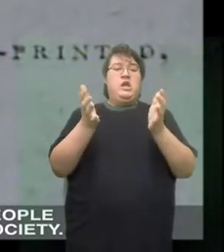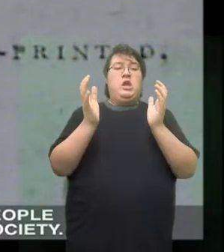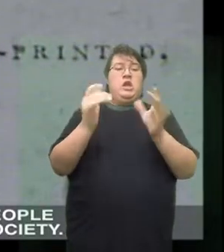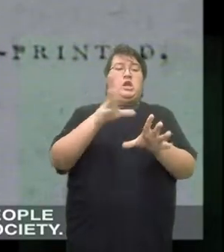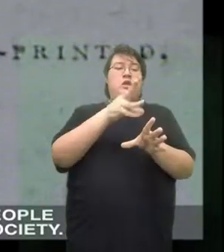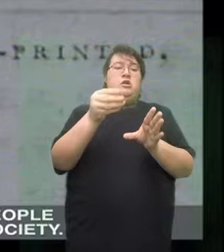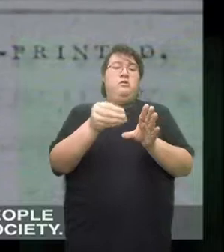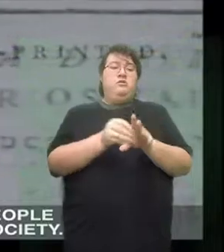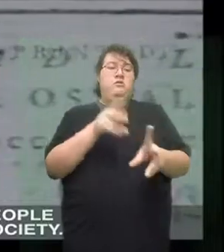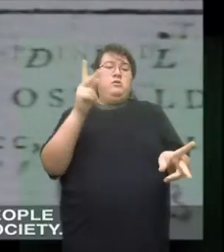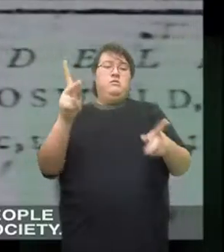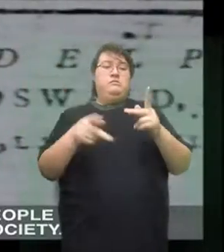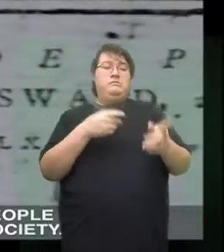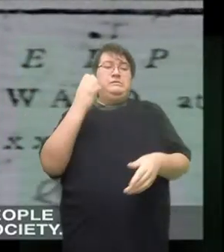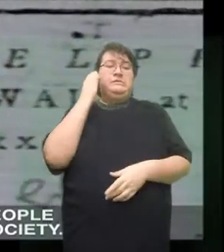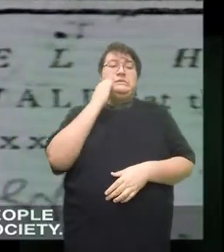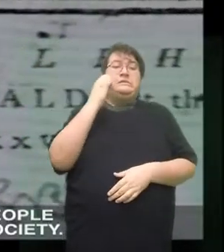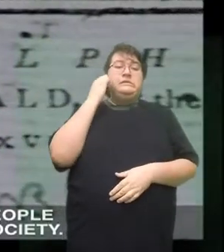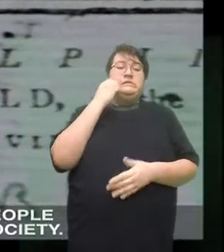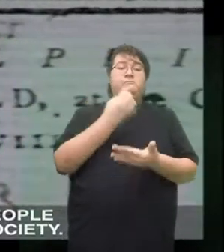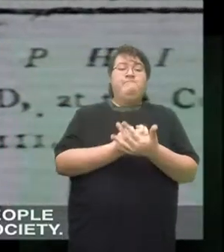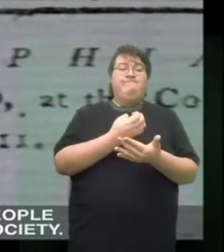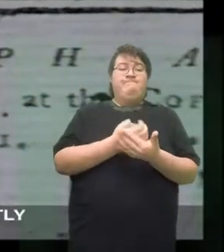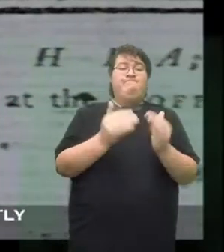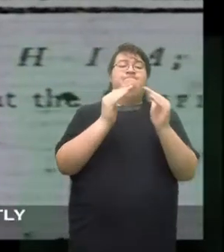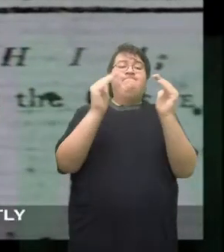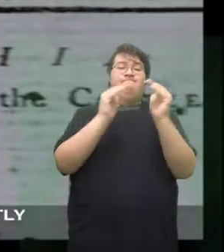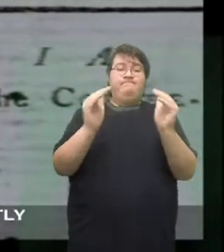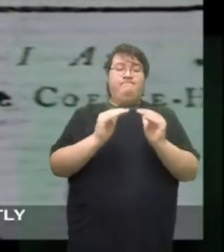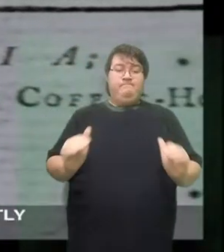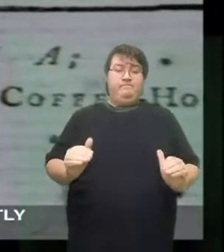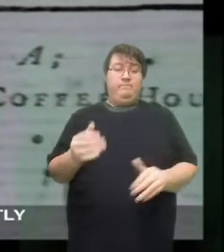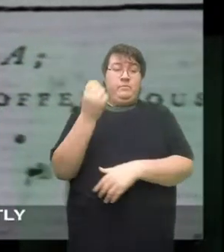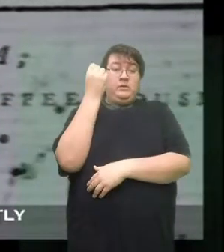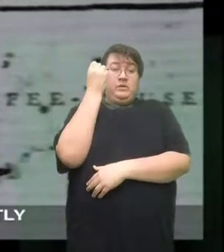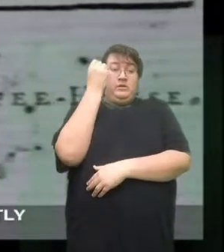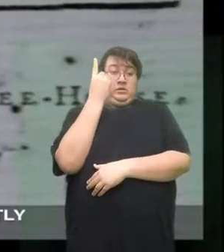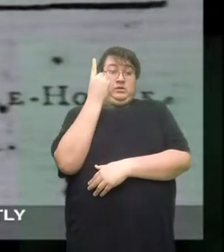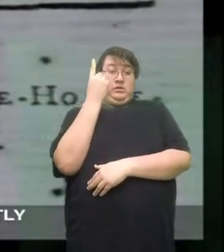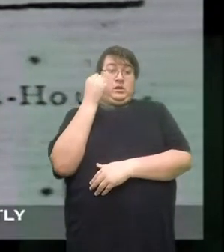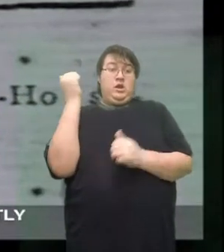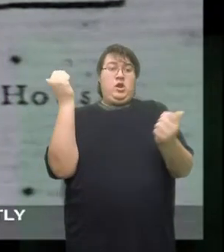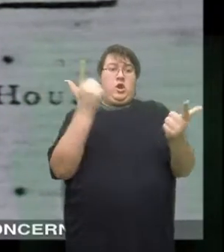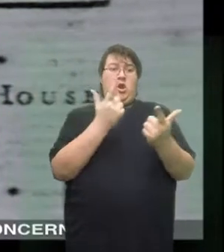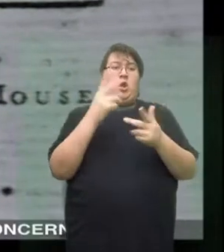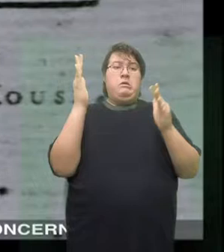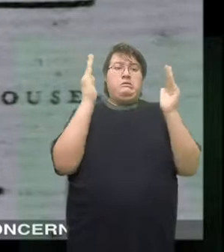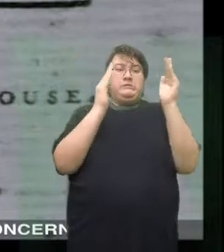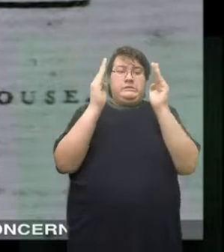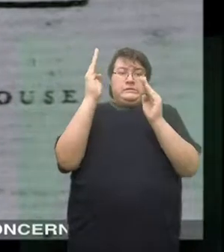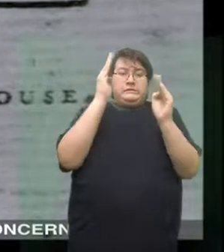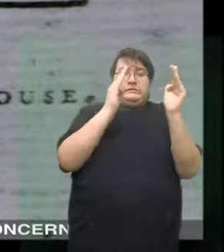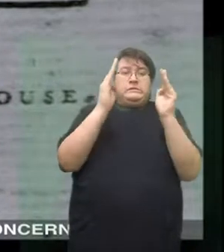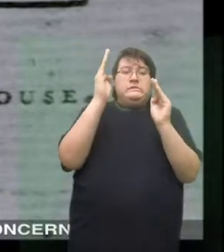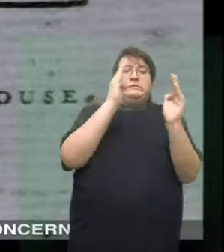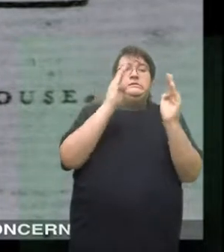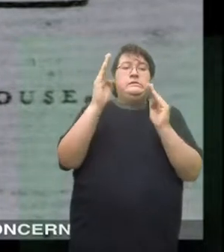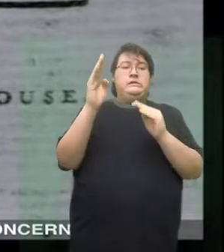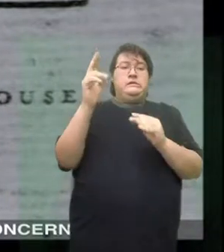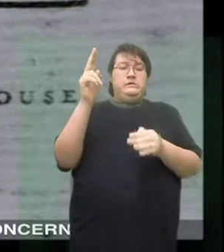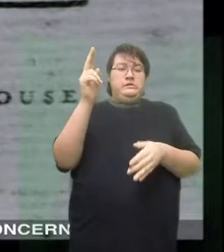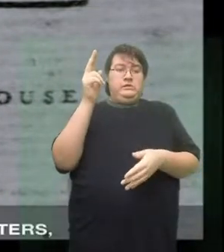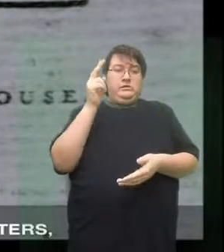The debate involves people from every class of society. There was a perfectly extraordinary outpouring